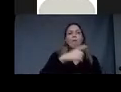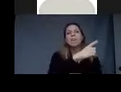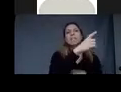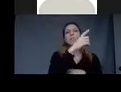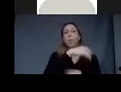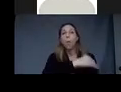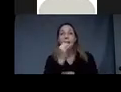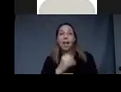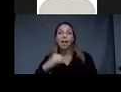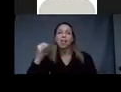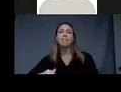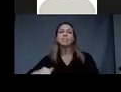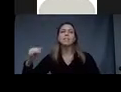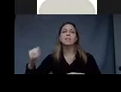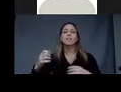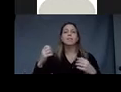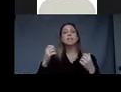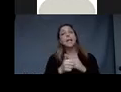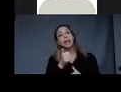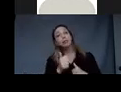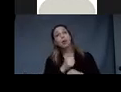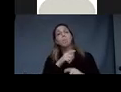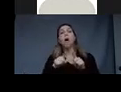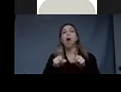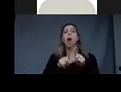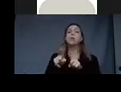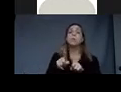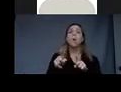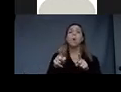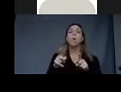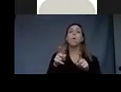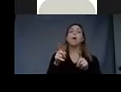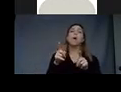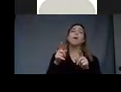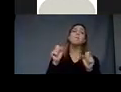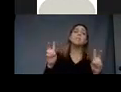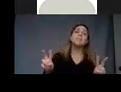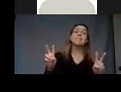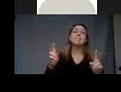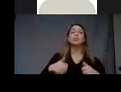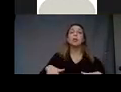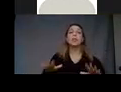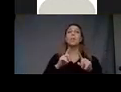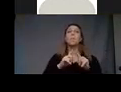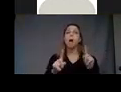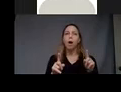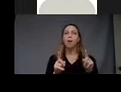whales, so there's danger. There's also a sense of surrender, but they have each other.